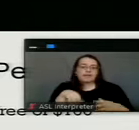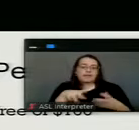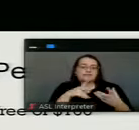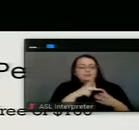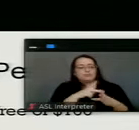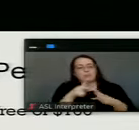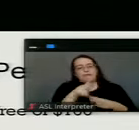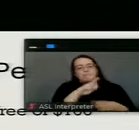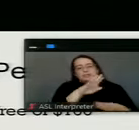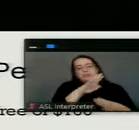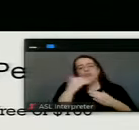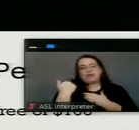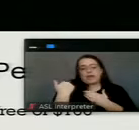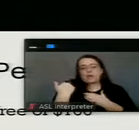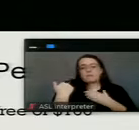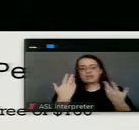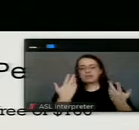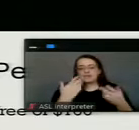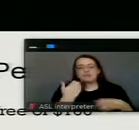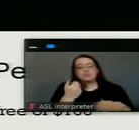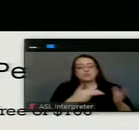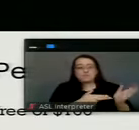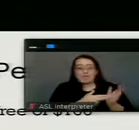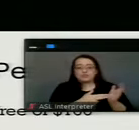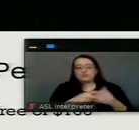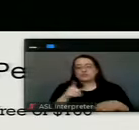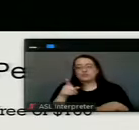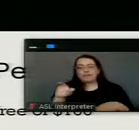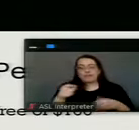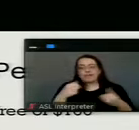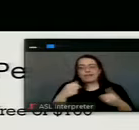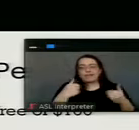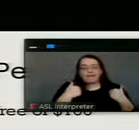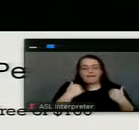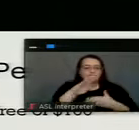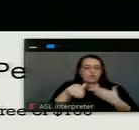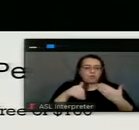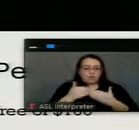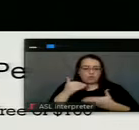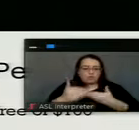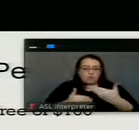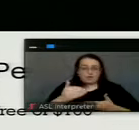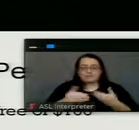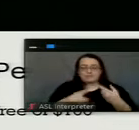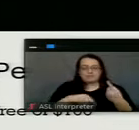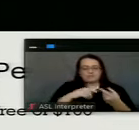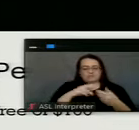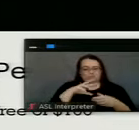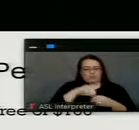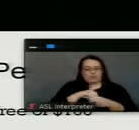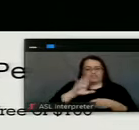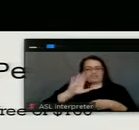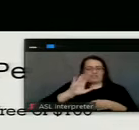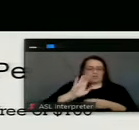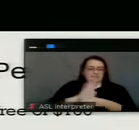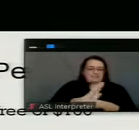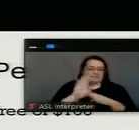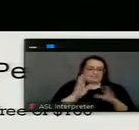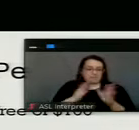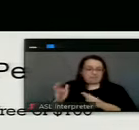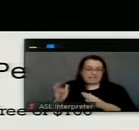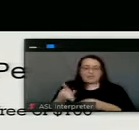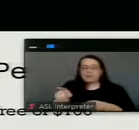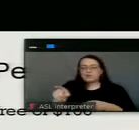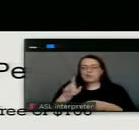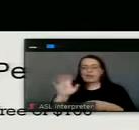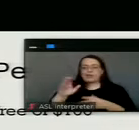accountability level to make sure that, um, they have all the process when they're in within their own business plan to make